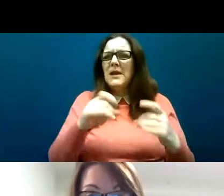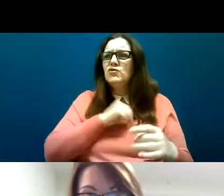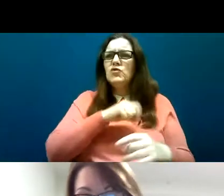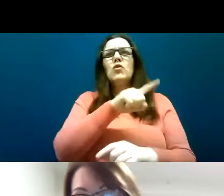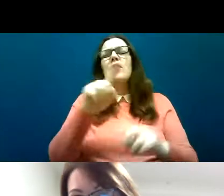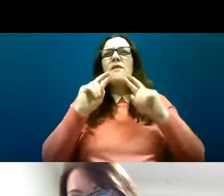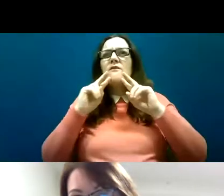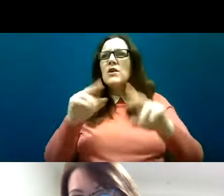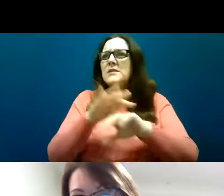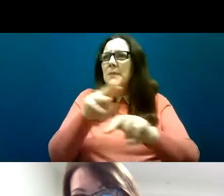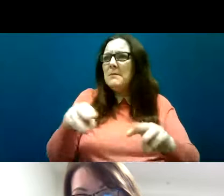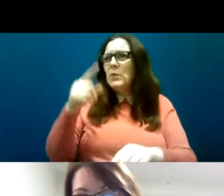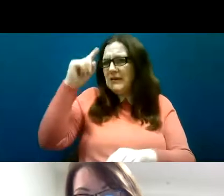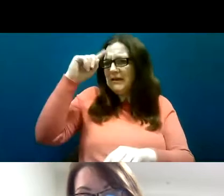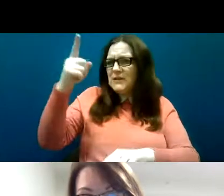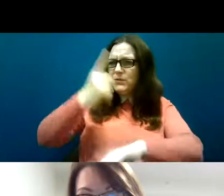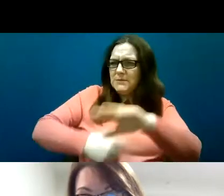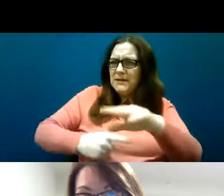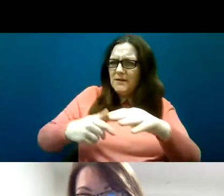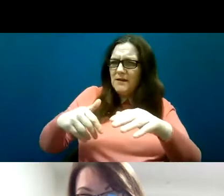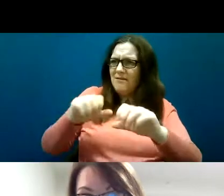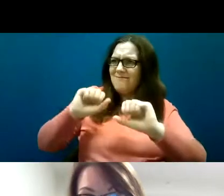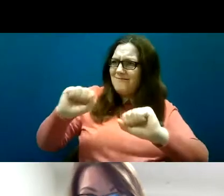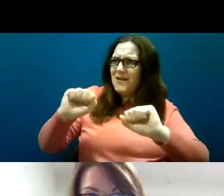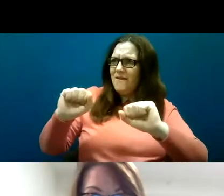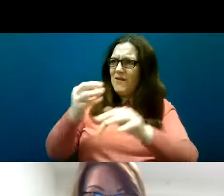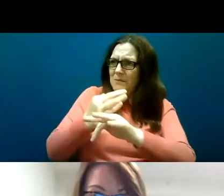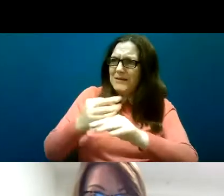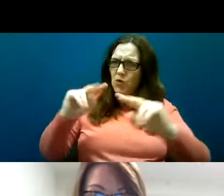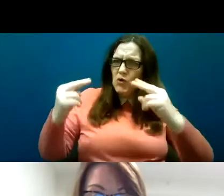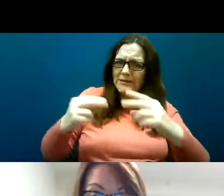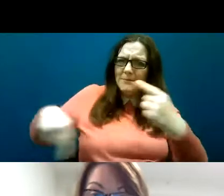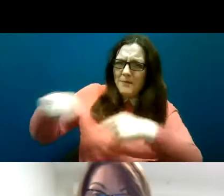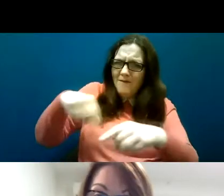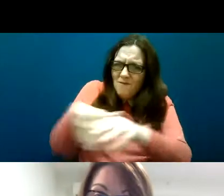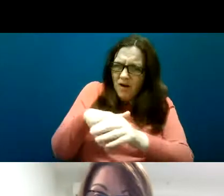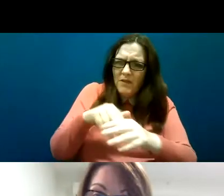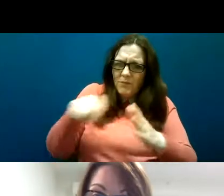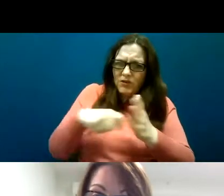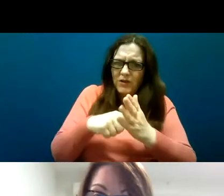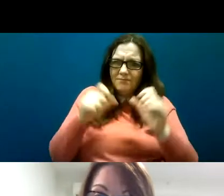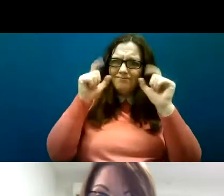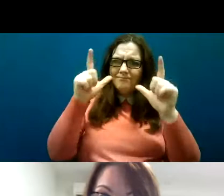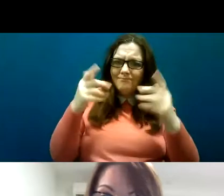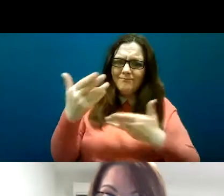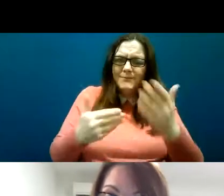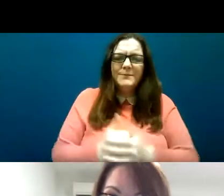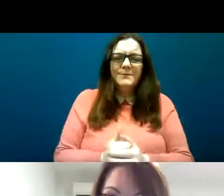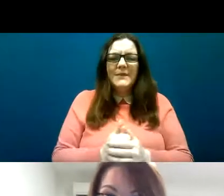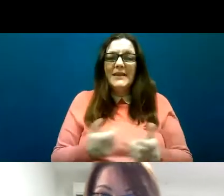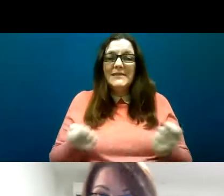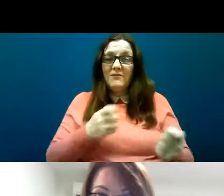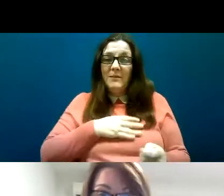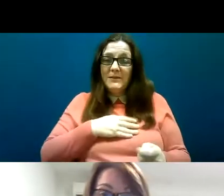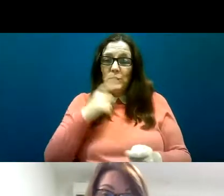of people with intellectual disability and autism and their families was truly highlighted in this project. For the steering committee, Professor Mary McCarron,